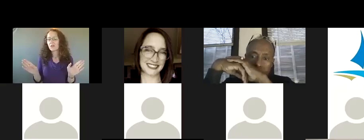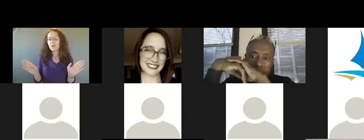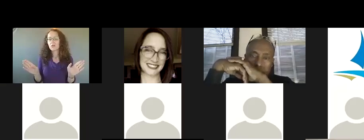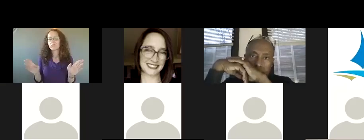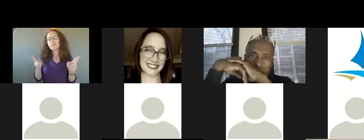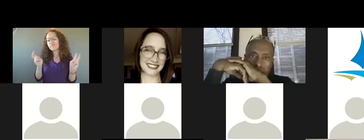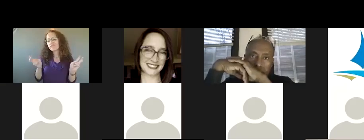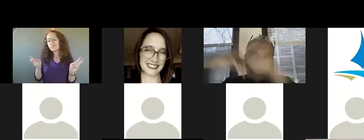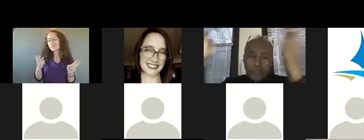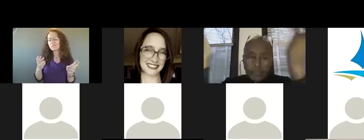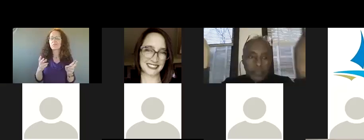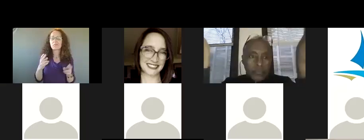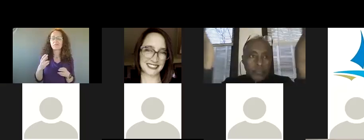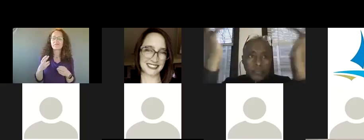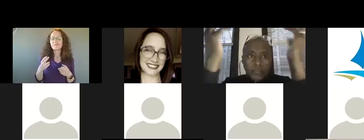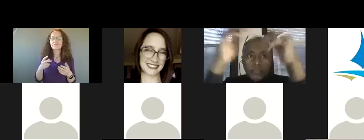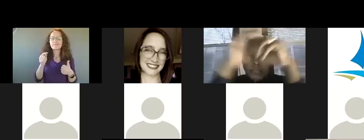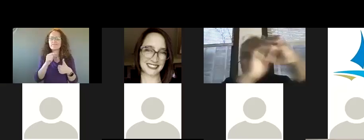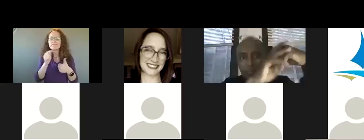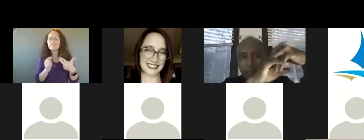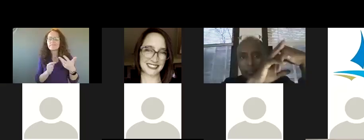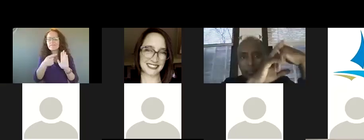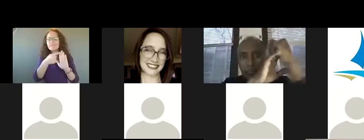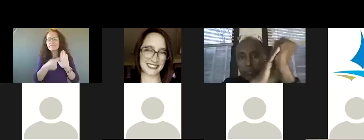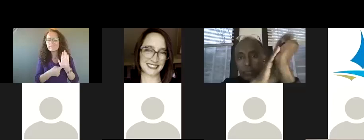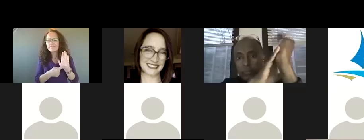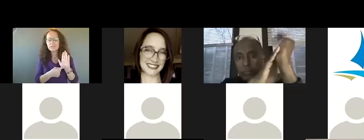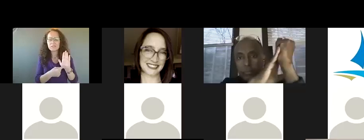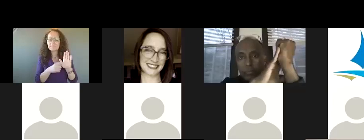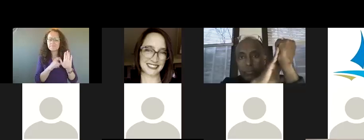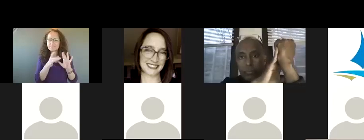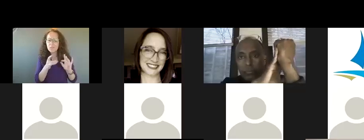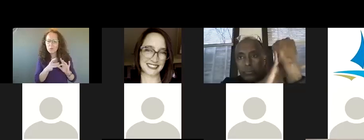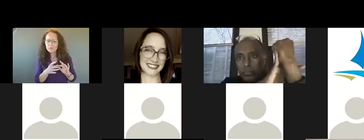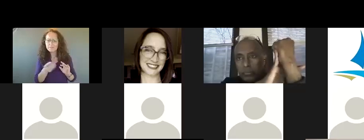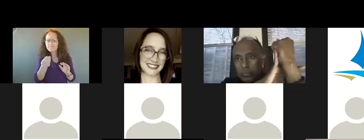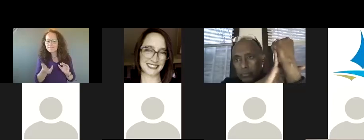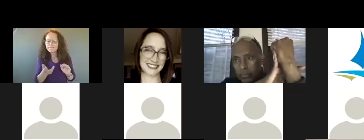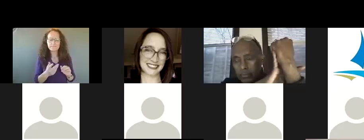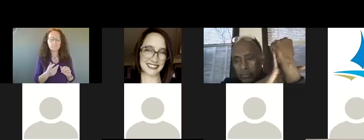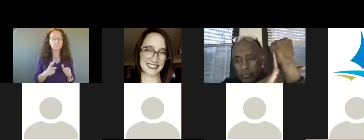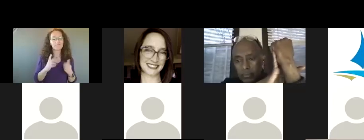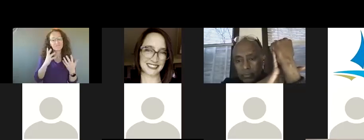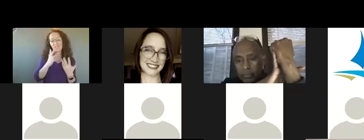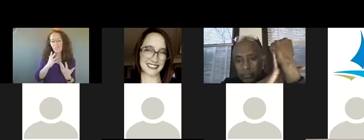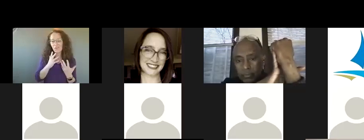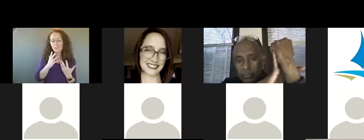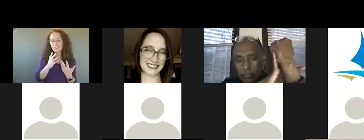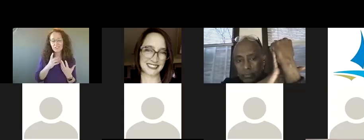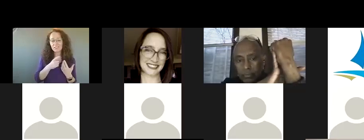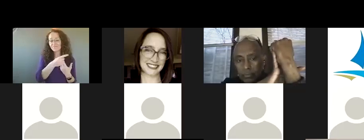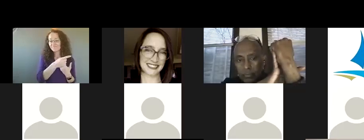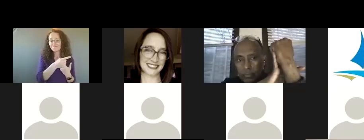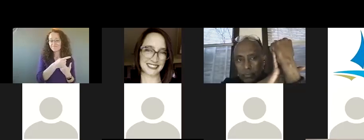them as housekeeping, but I guess notes to share with all of you. We unfortunately will not be joined by